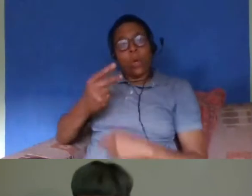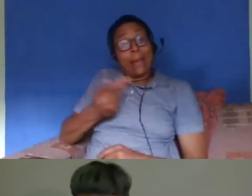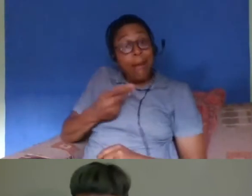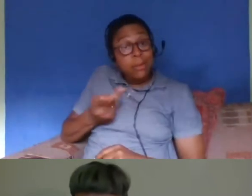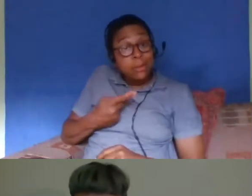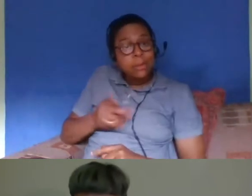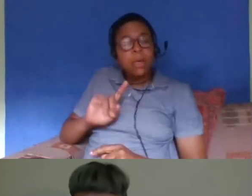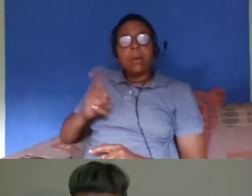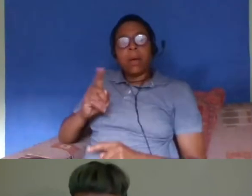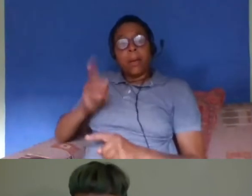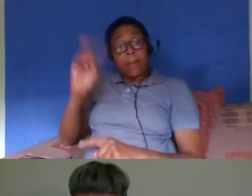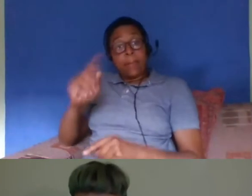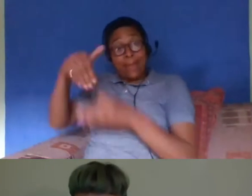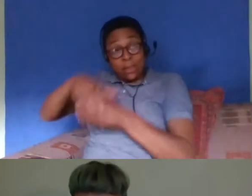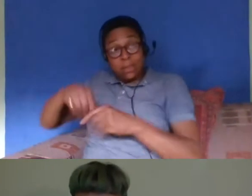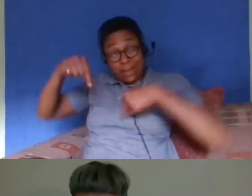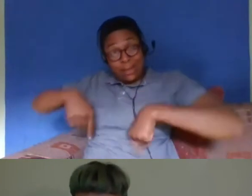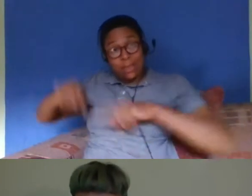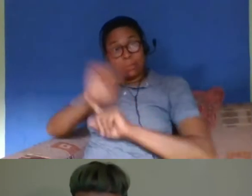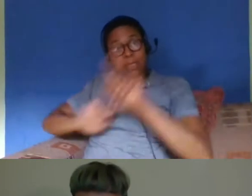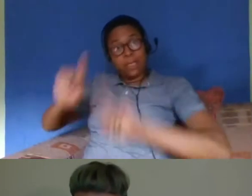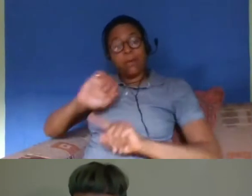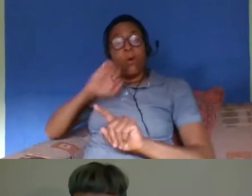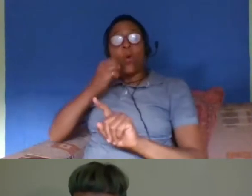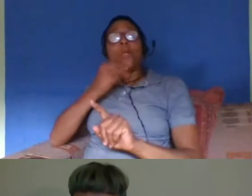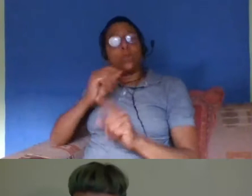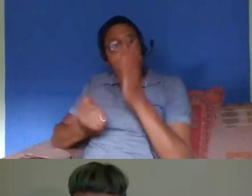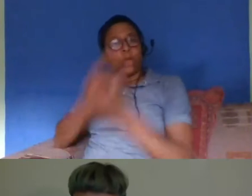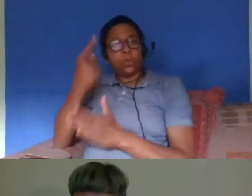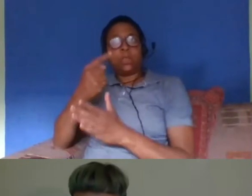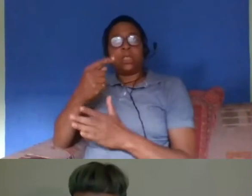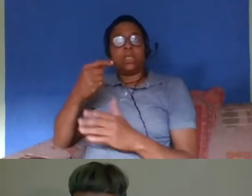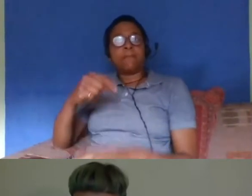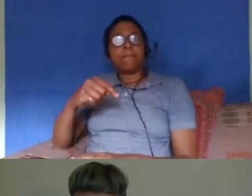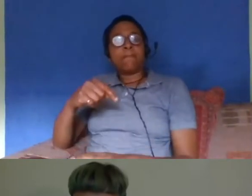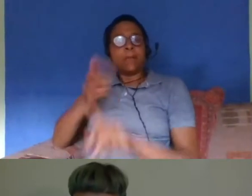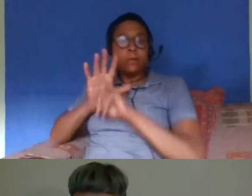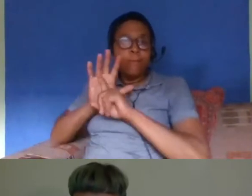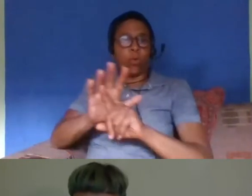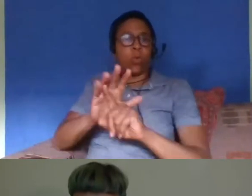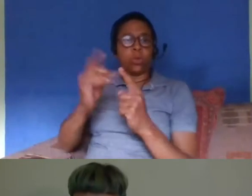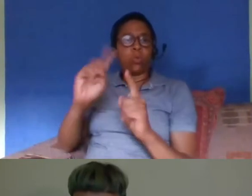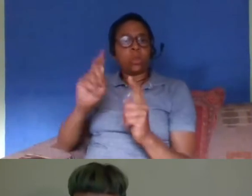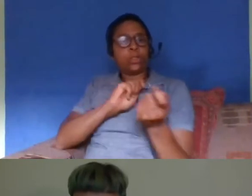in this seminar are are going to use that opportunity to to force that change through